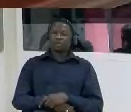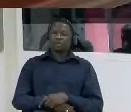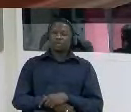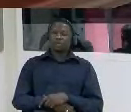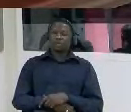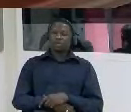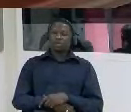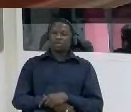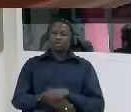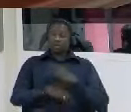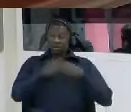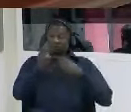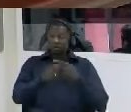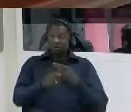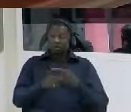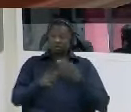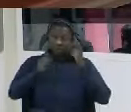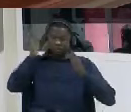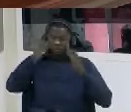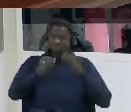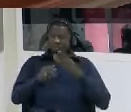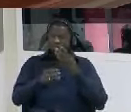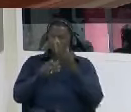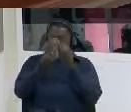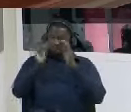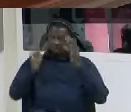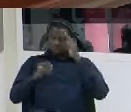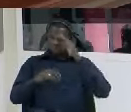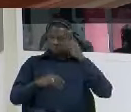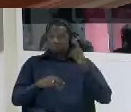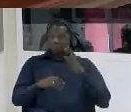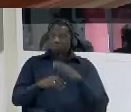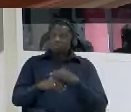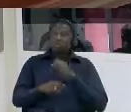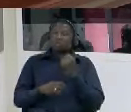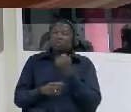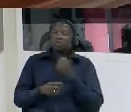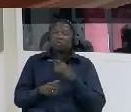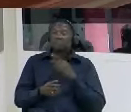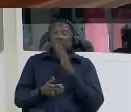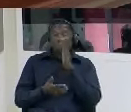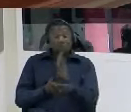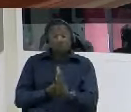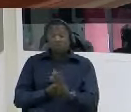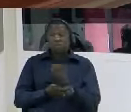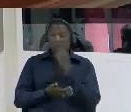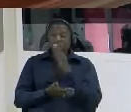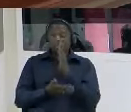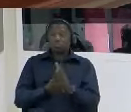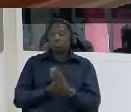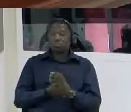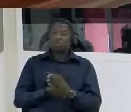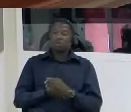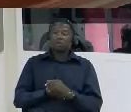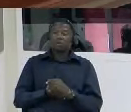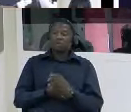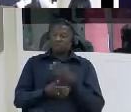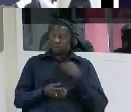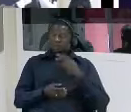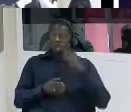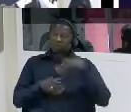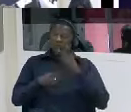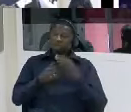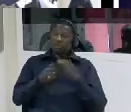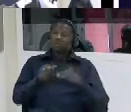um innocent you were still taken back to mile two instead of being released to go home exactly